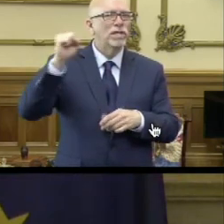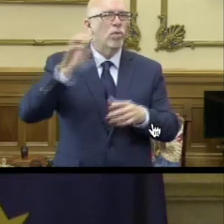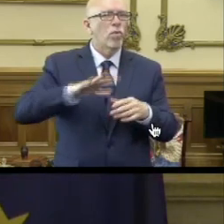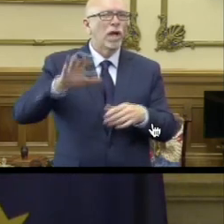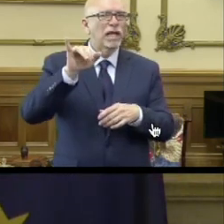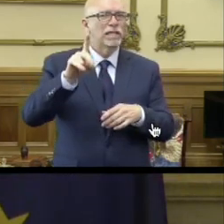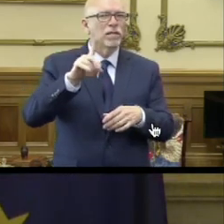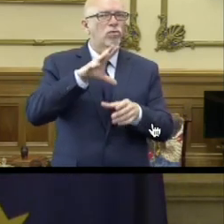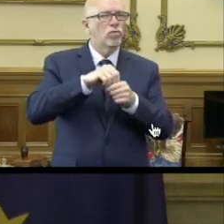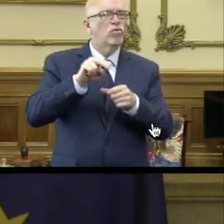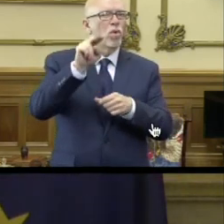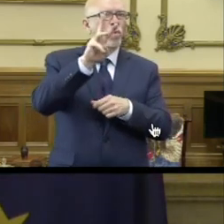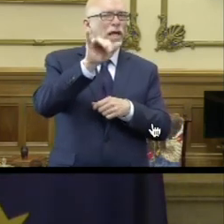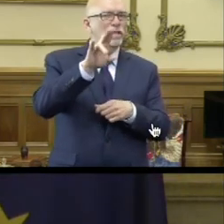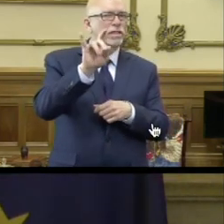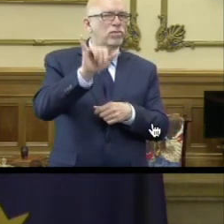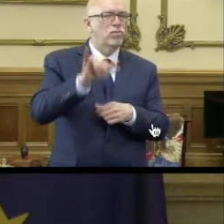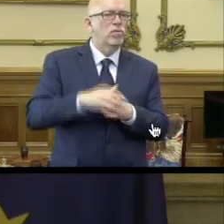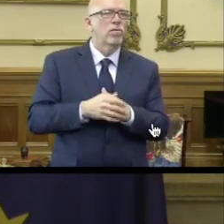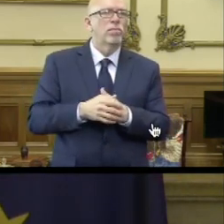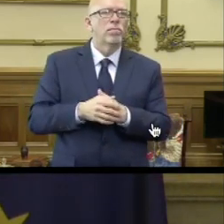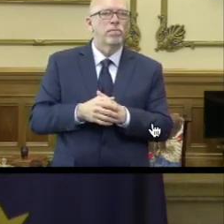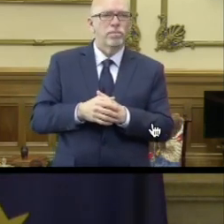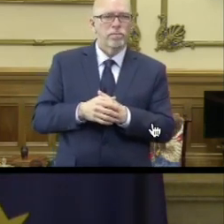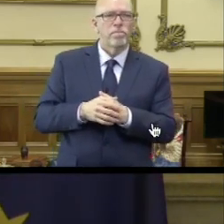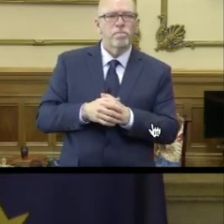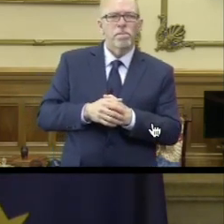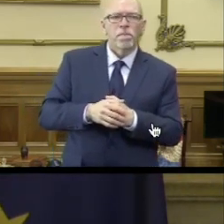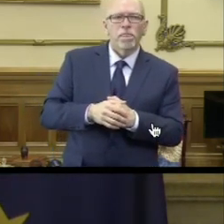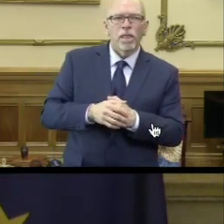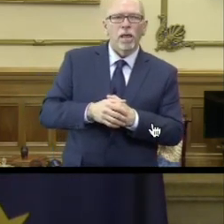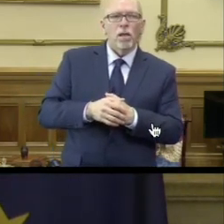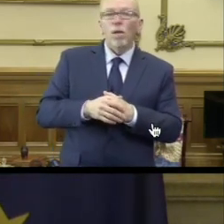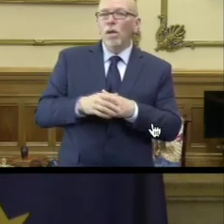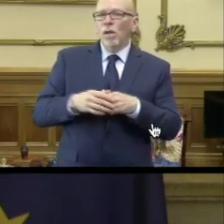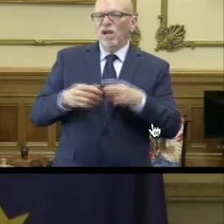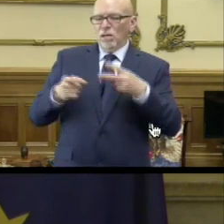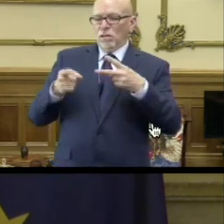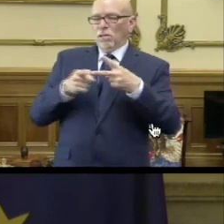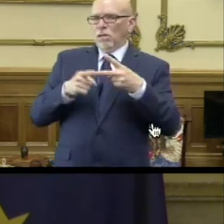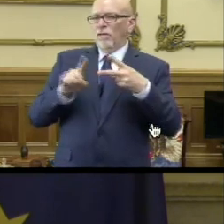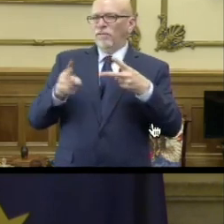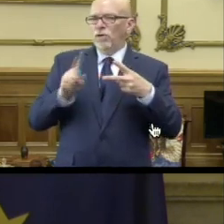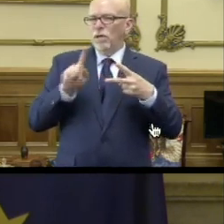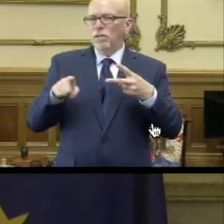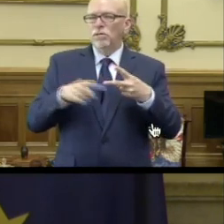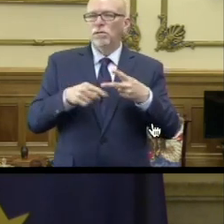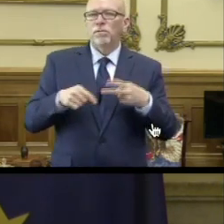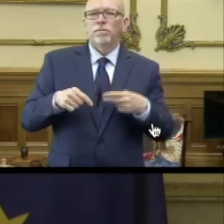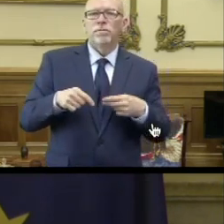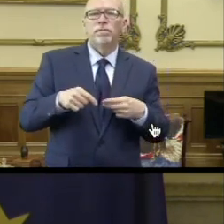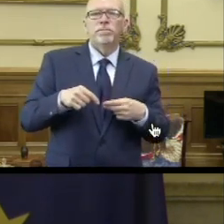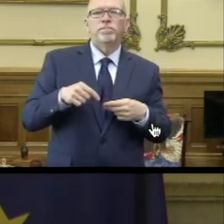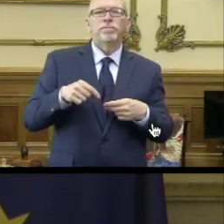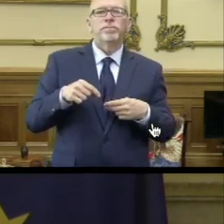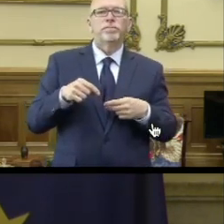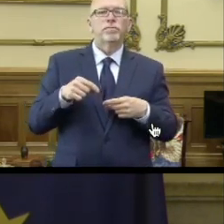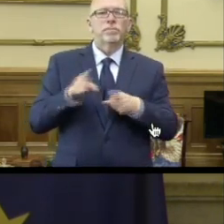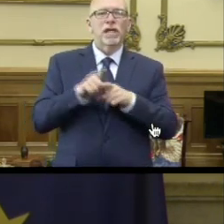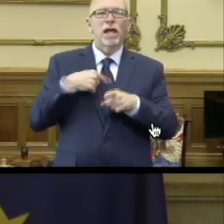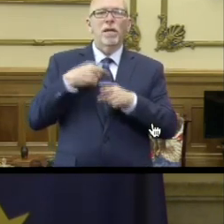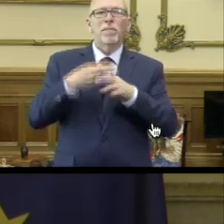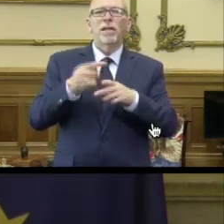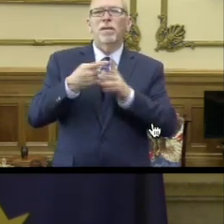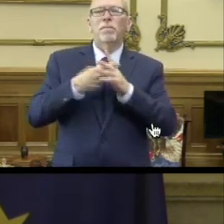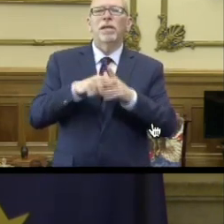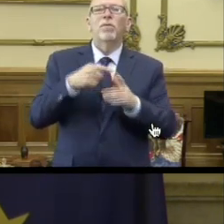state, including northwest Indiana? Yeah. Second question first. As I mentioned at